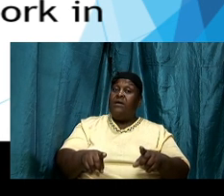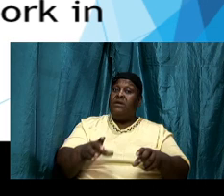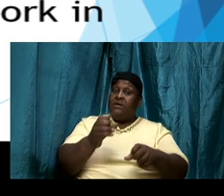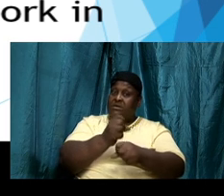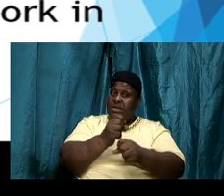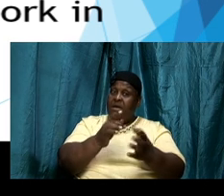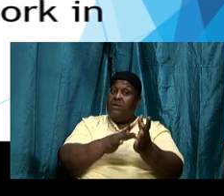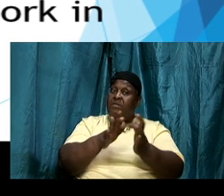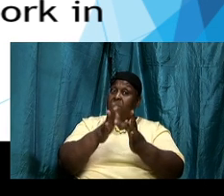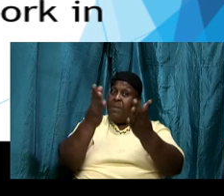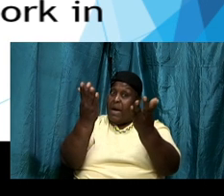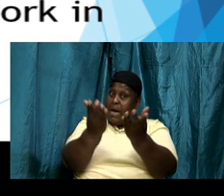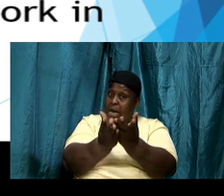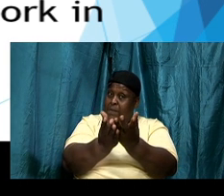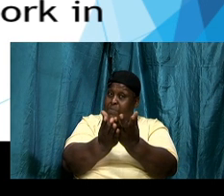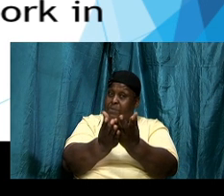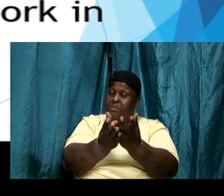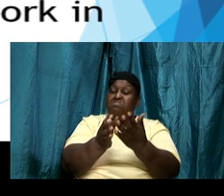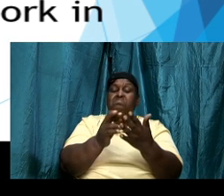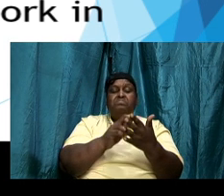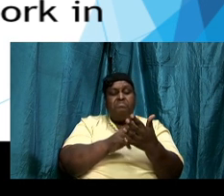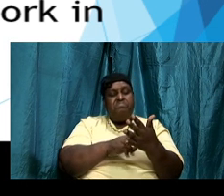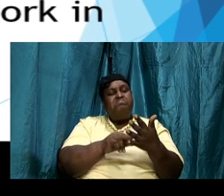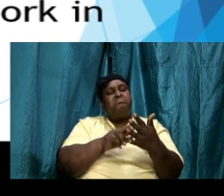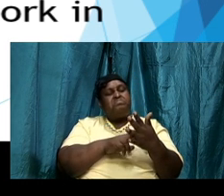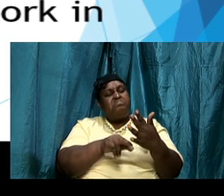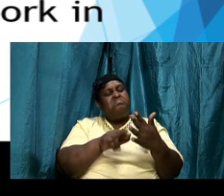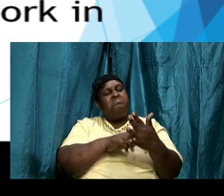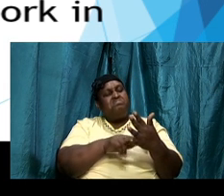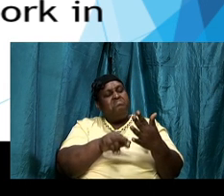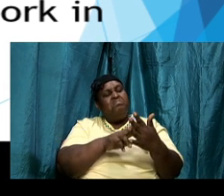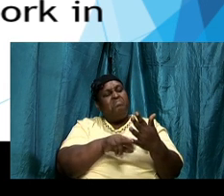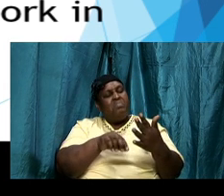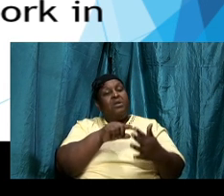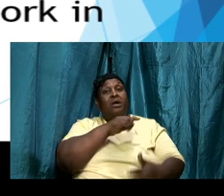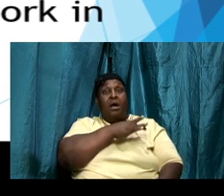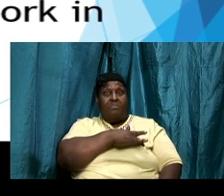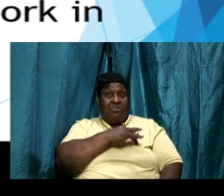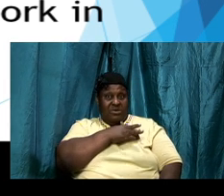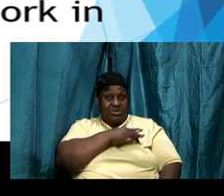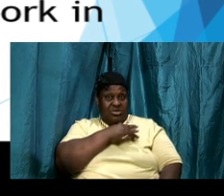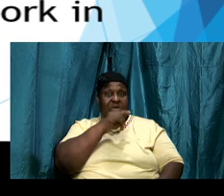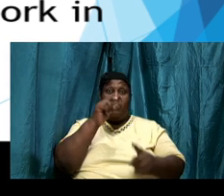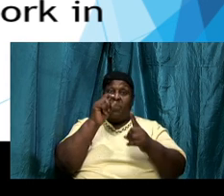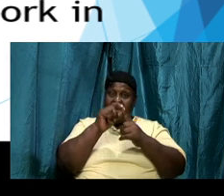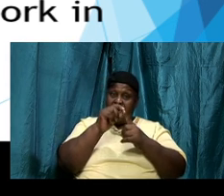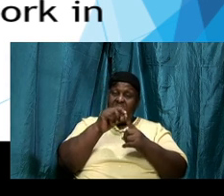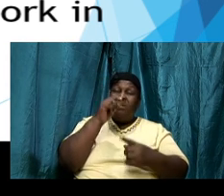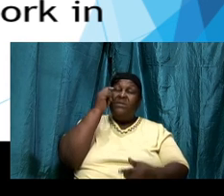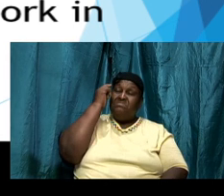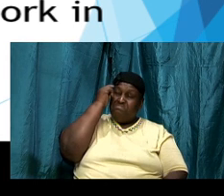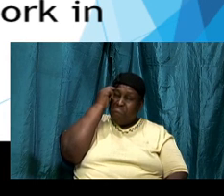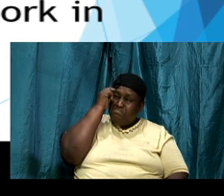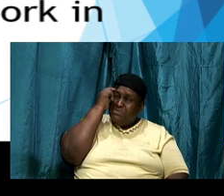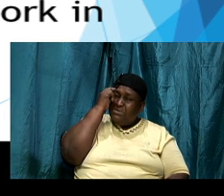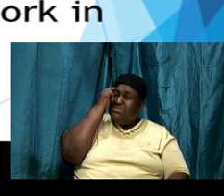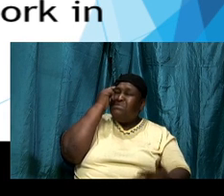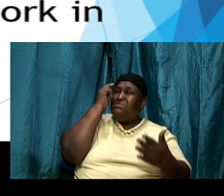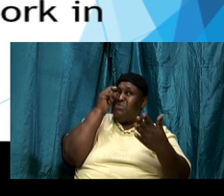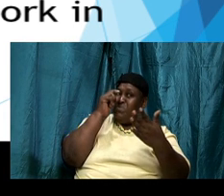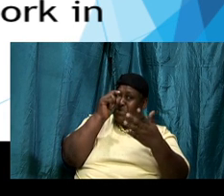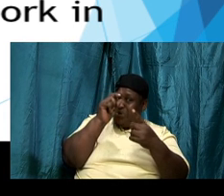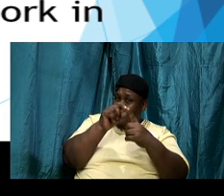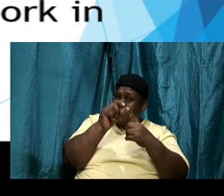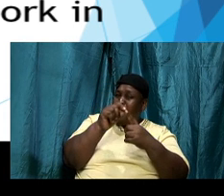into the word to read the word to appreciate the word to meditate on the word and to